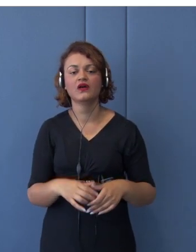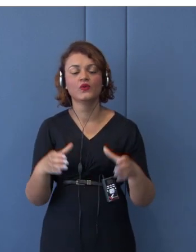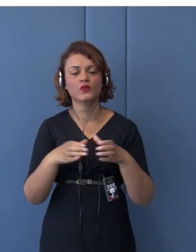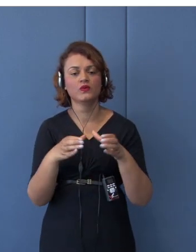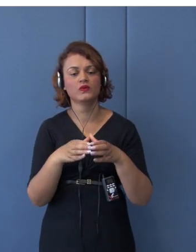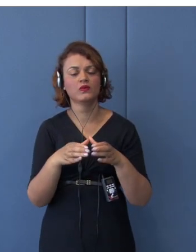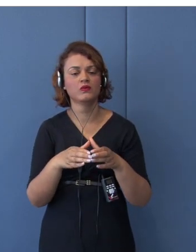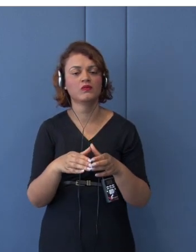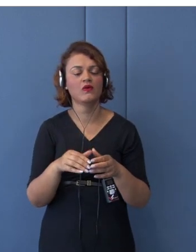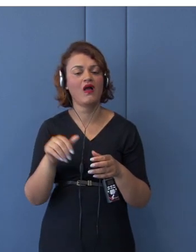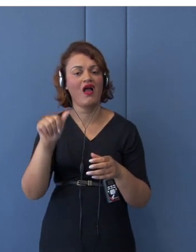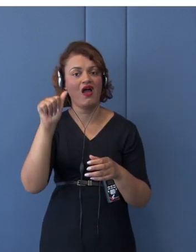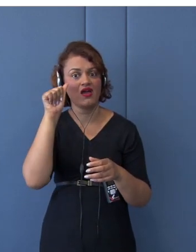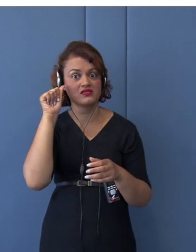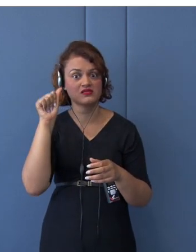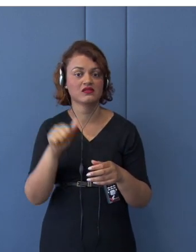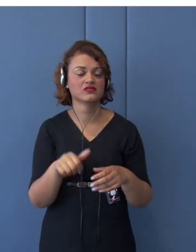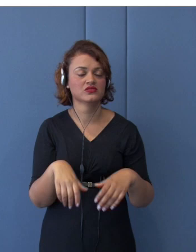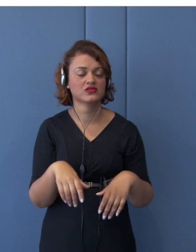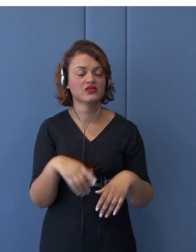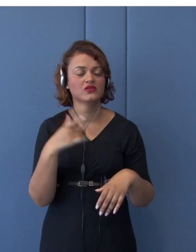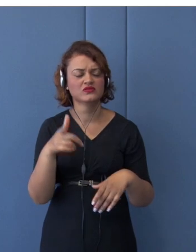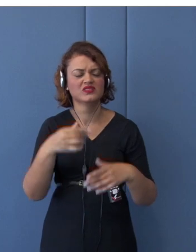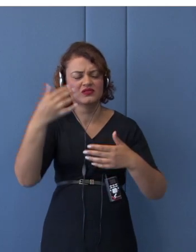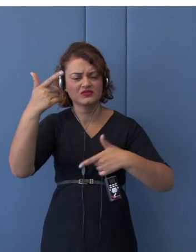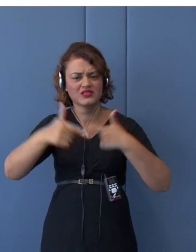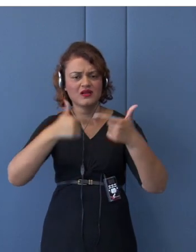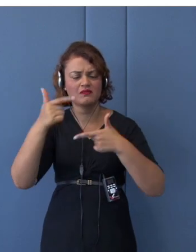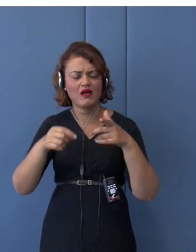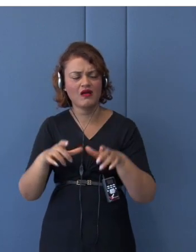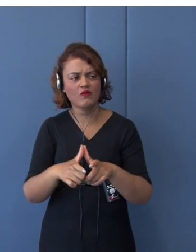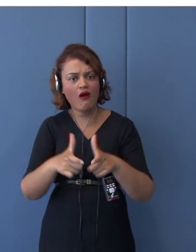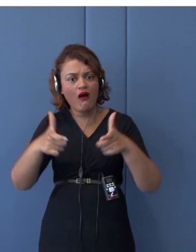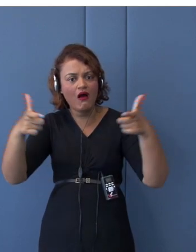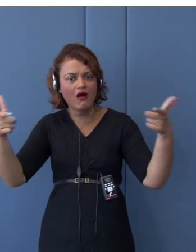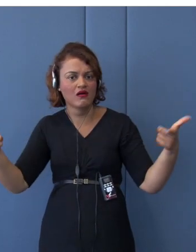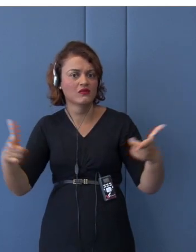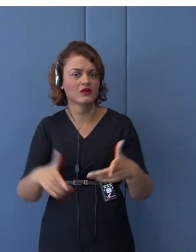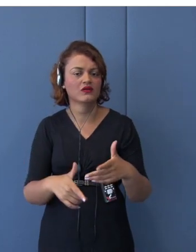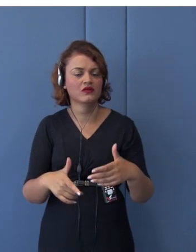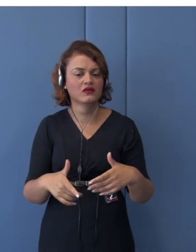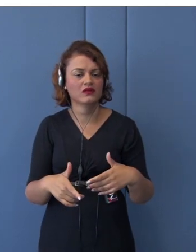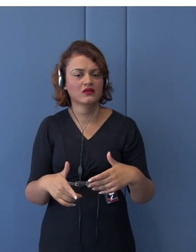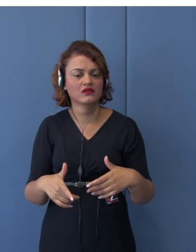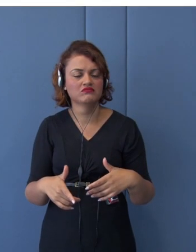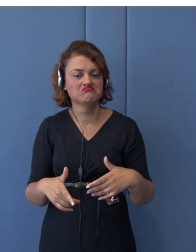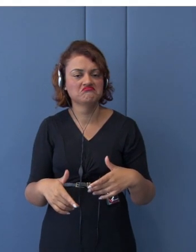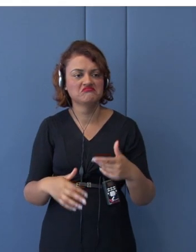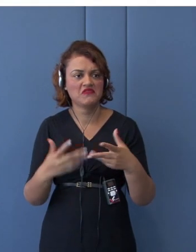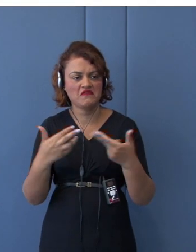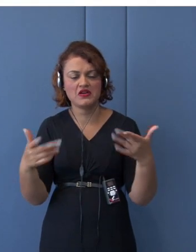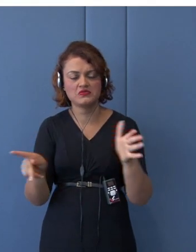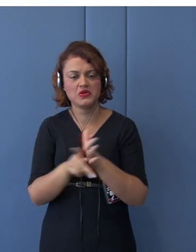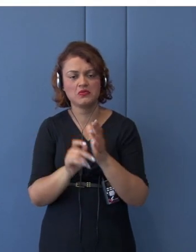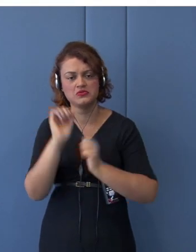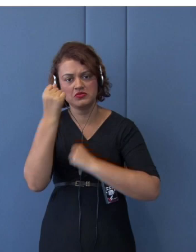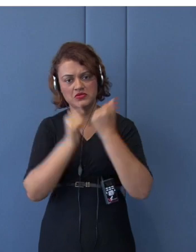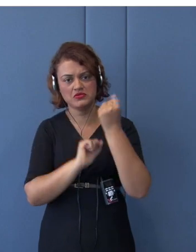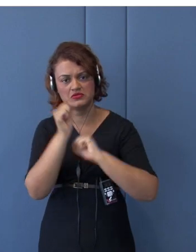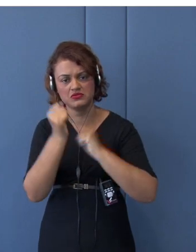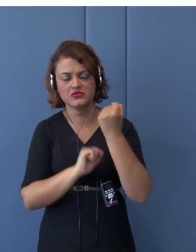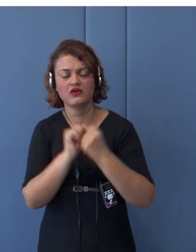production network or global value chain has been quite